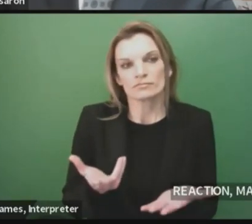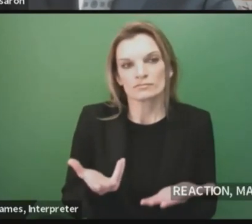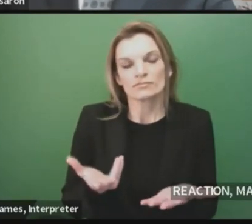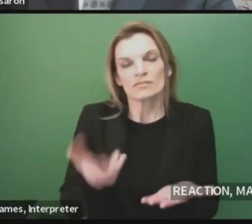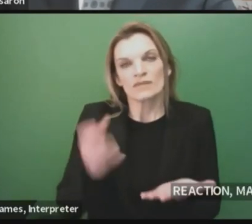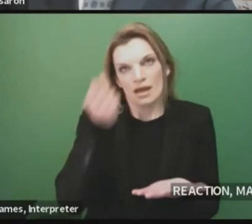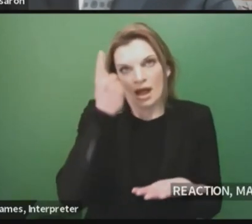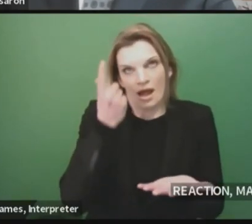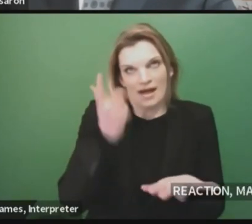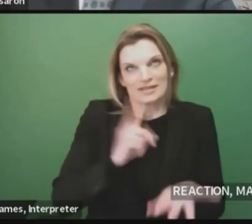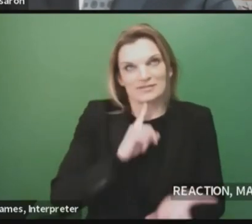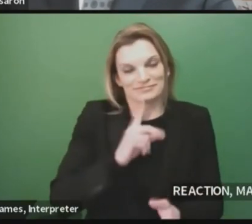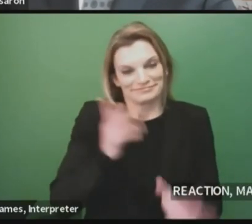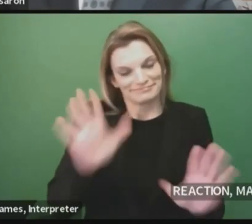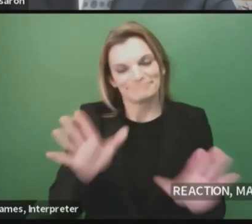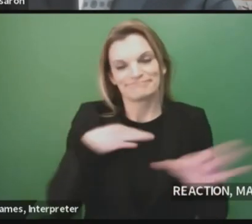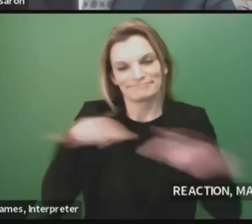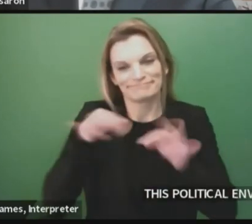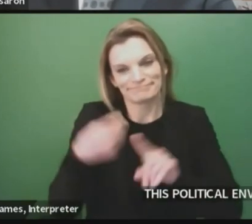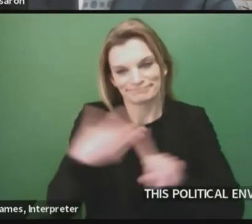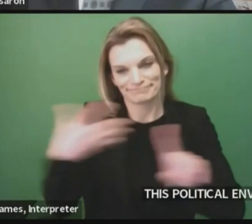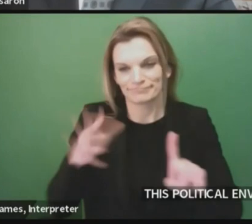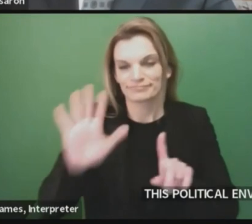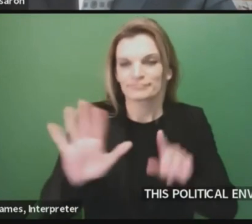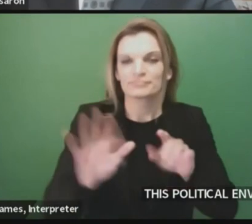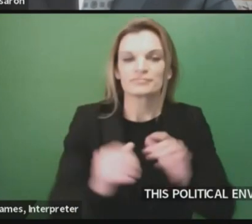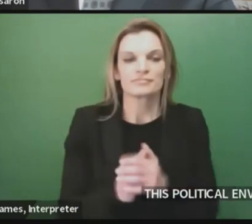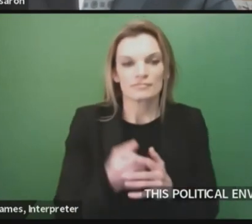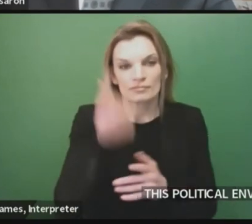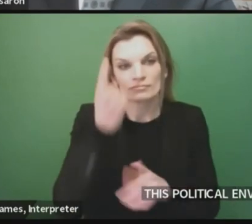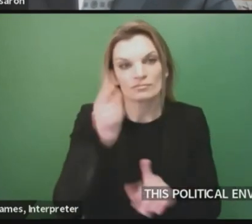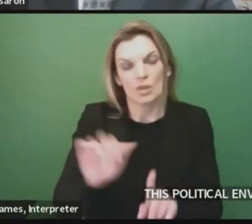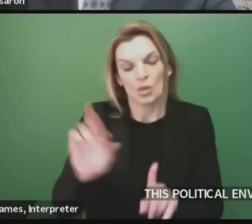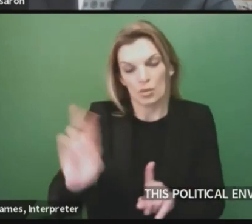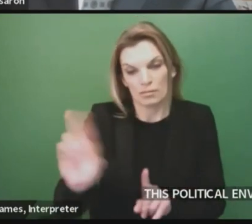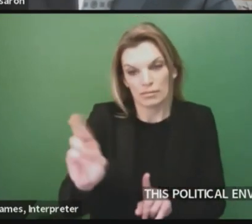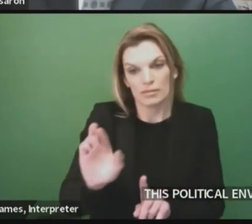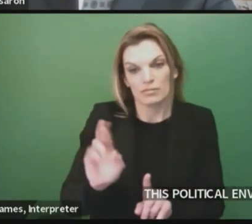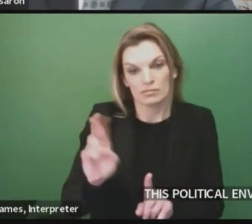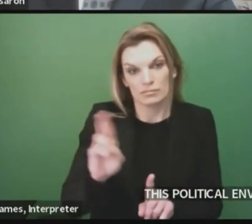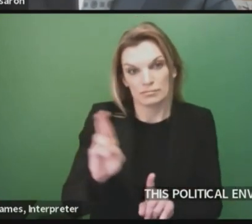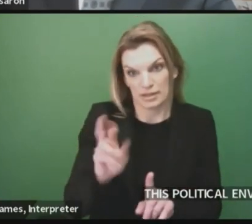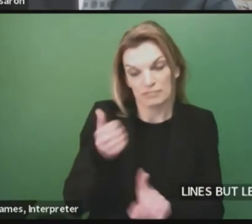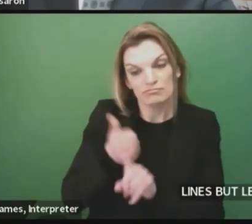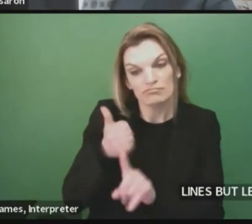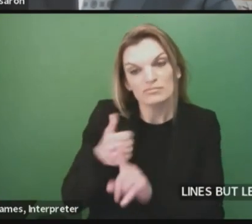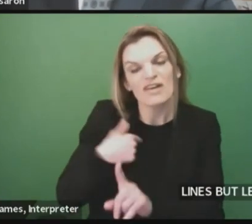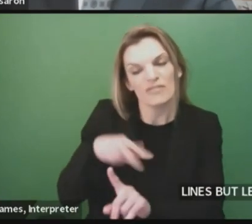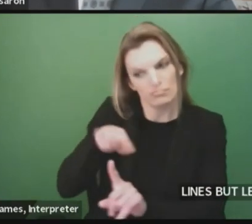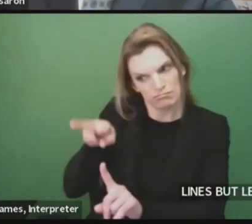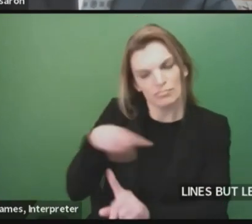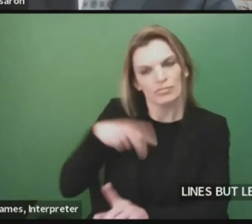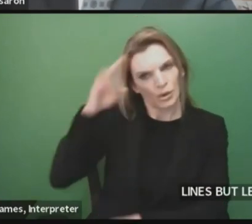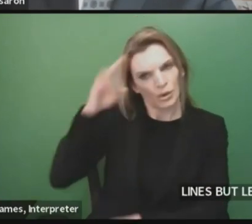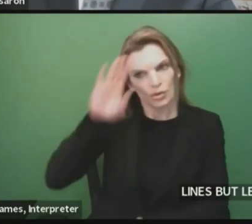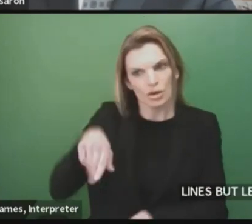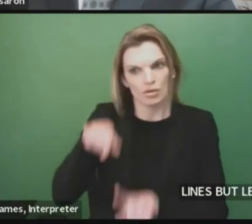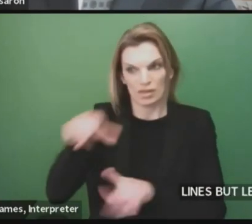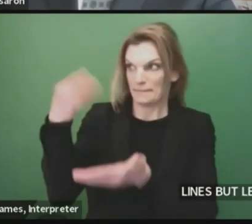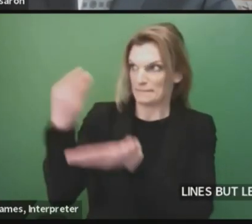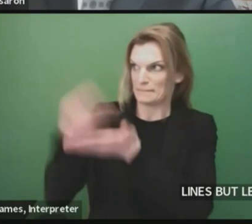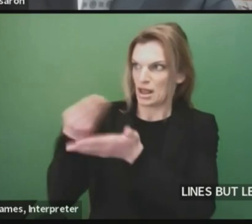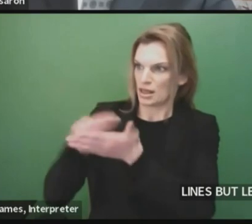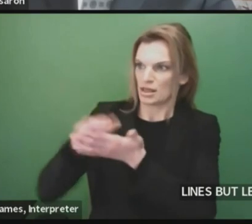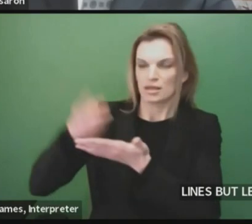here, let me just tell you something real quick. I know that the Republican legislature would never want to stand in the way of making sure that these federal dollars